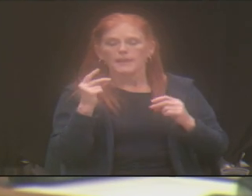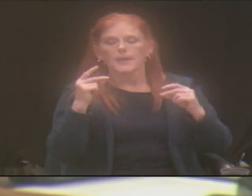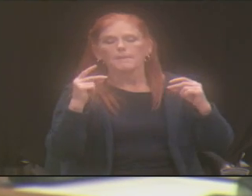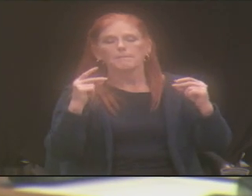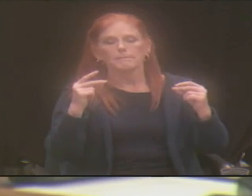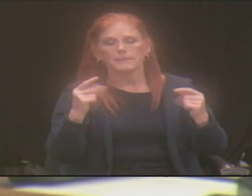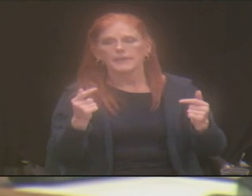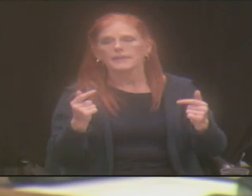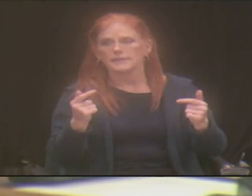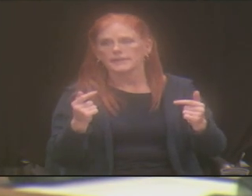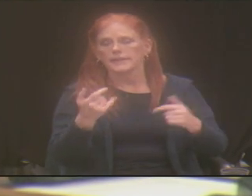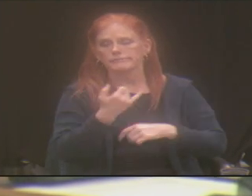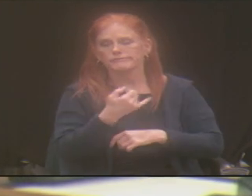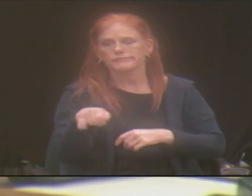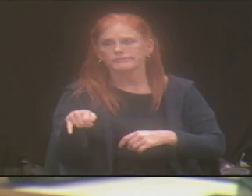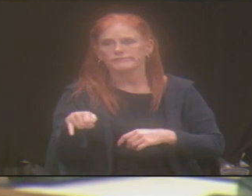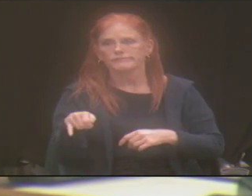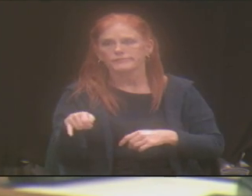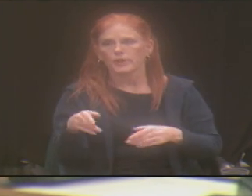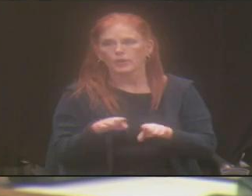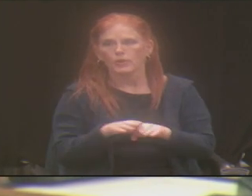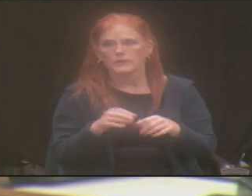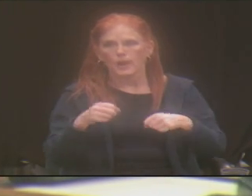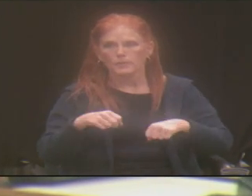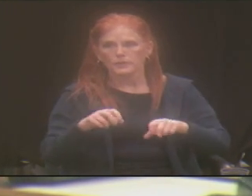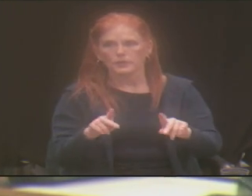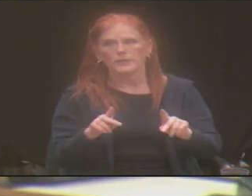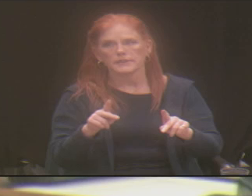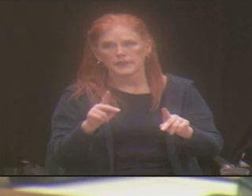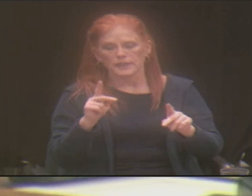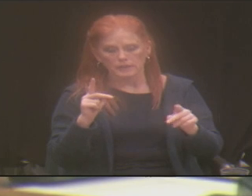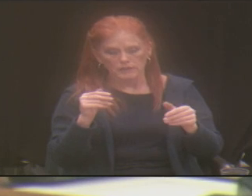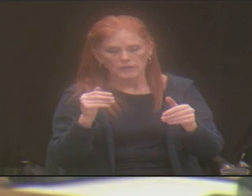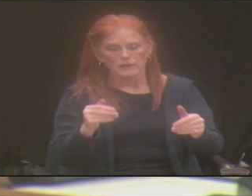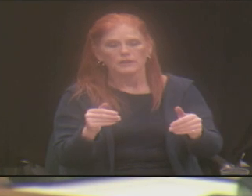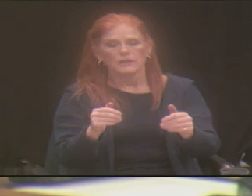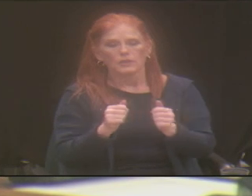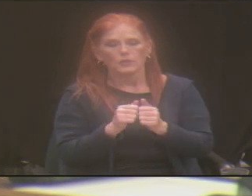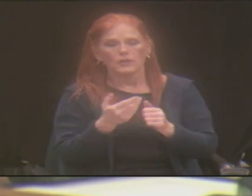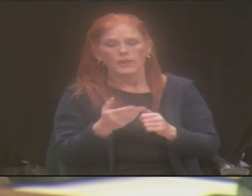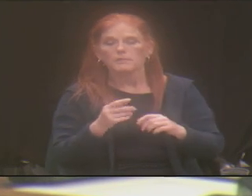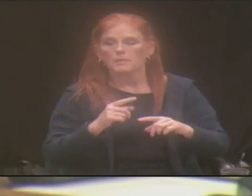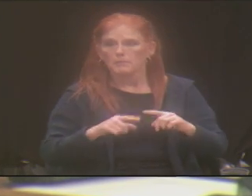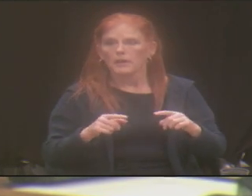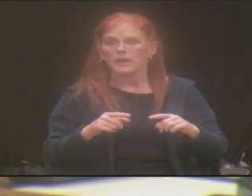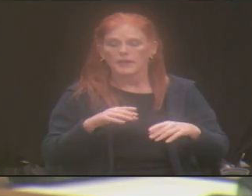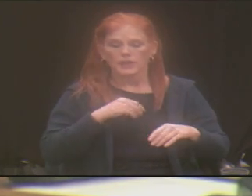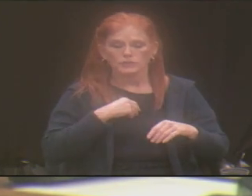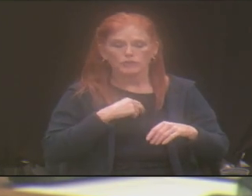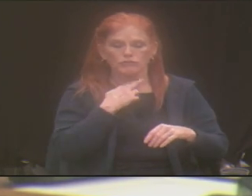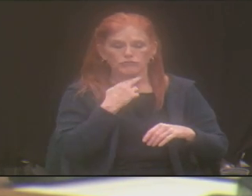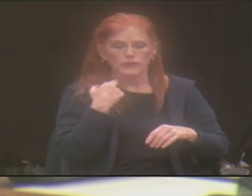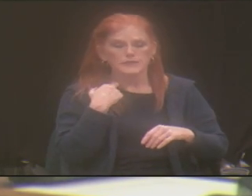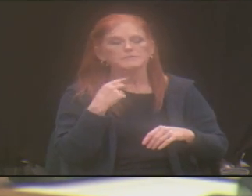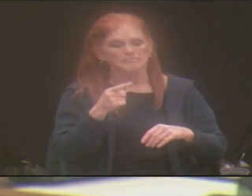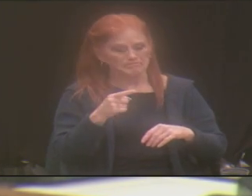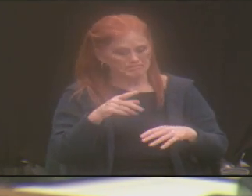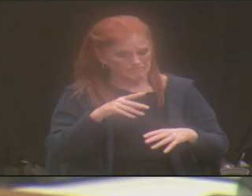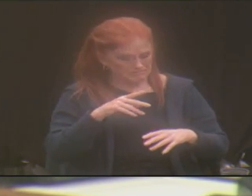down the opportunity to move forward with them. But I took a risk and they responded. And